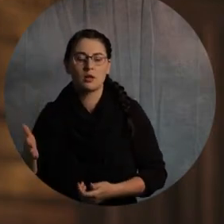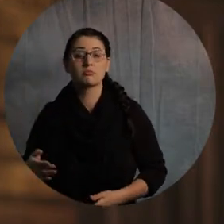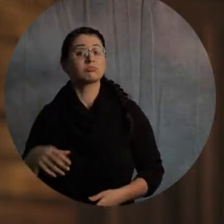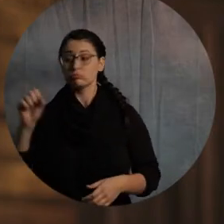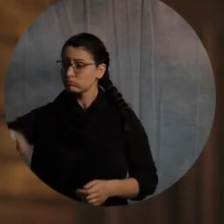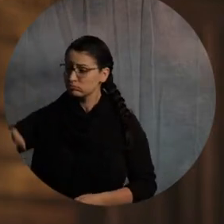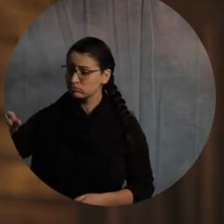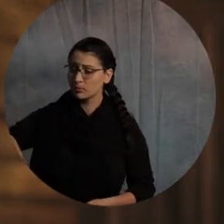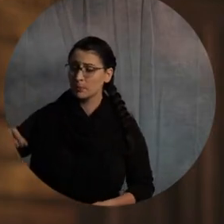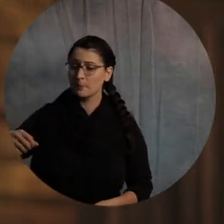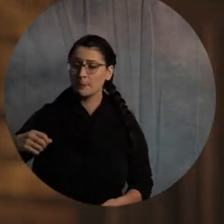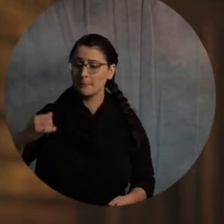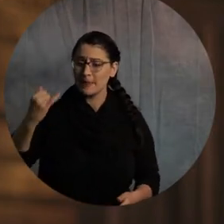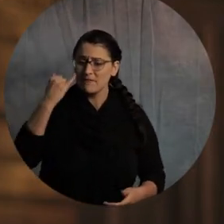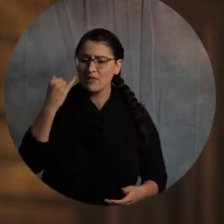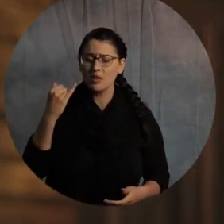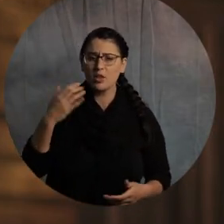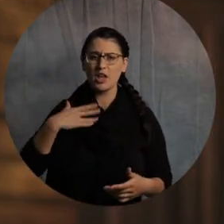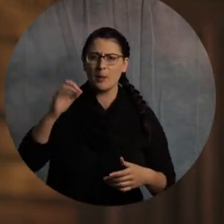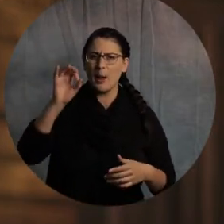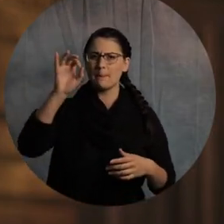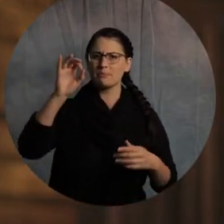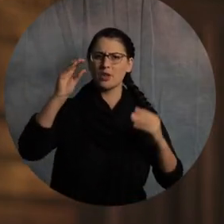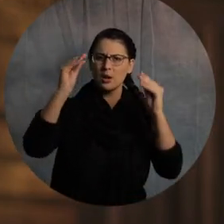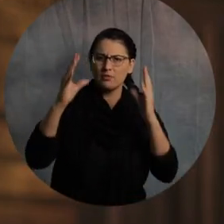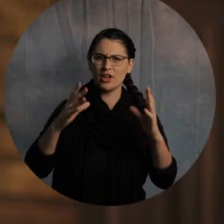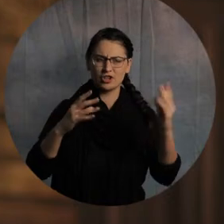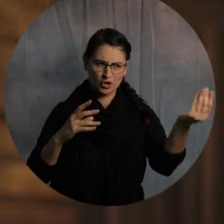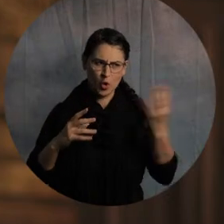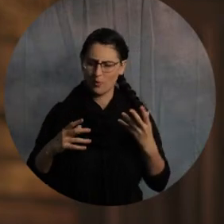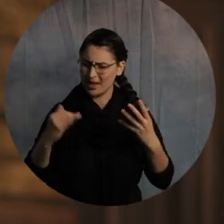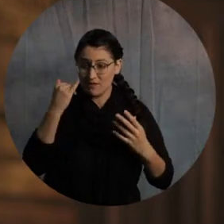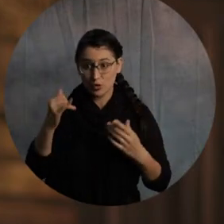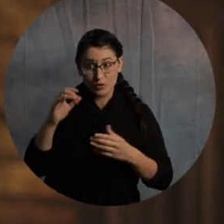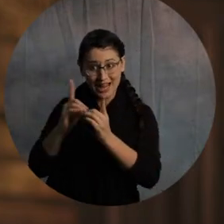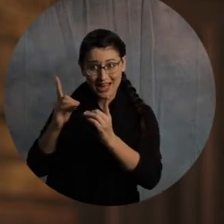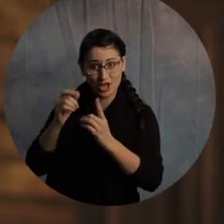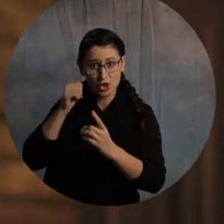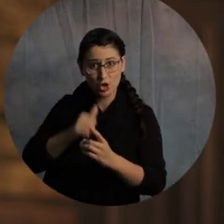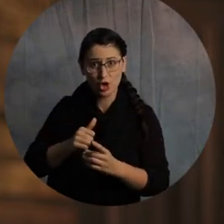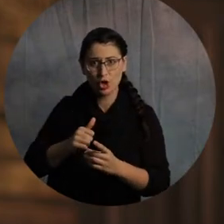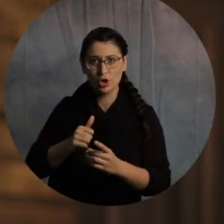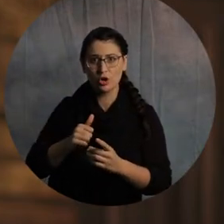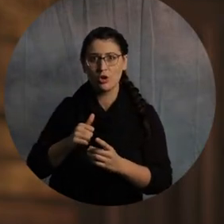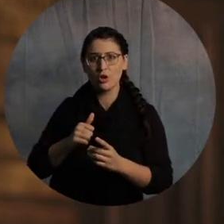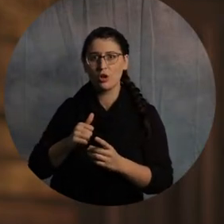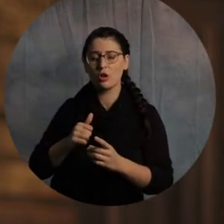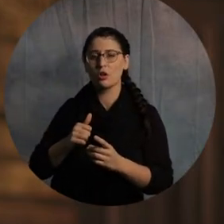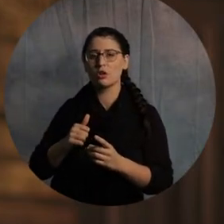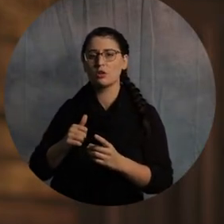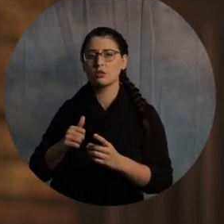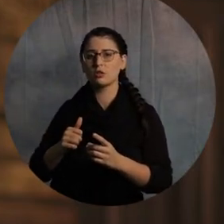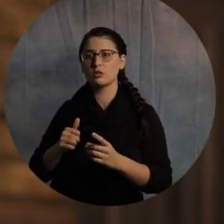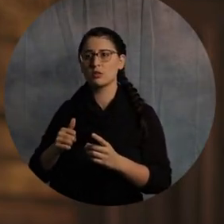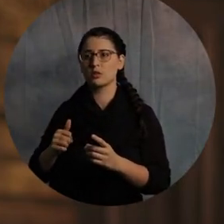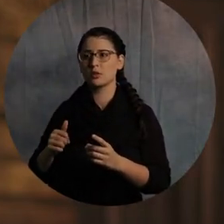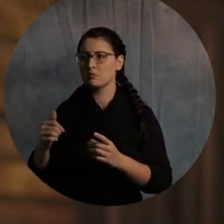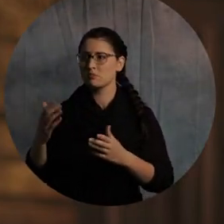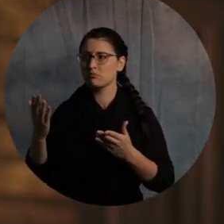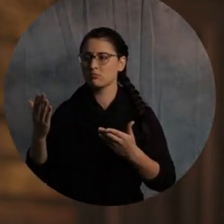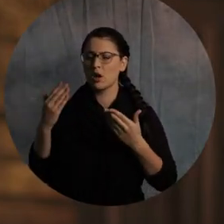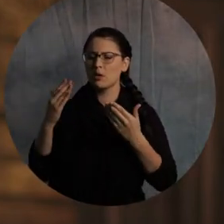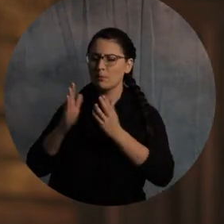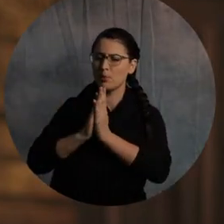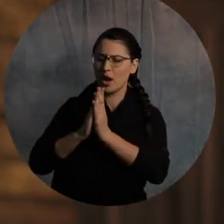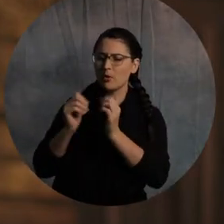dating a girl, don't pray with her. They said there's nothing that will tempt you sexually more than praying together.